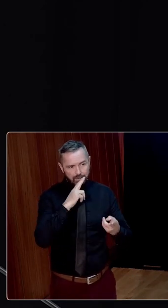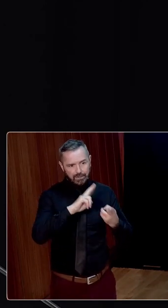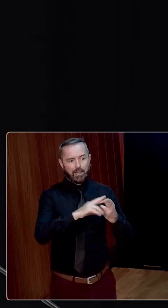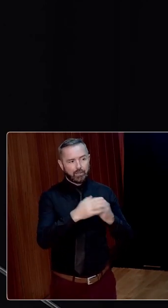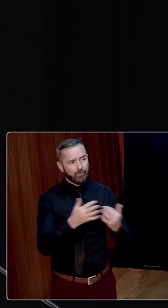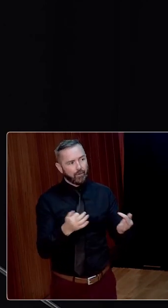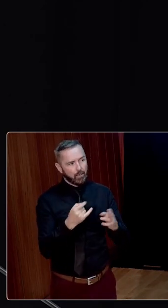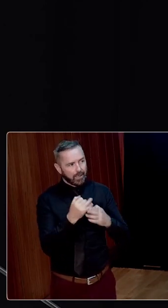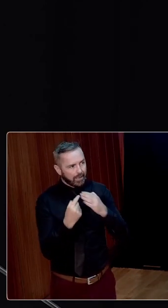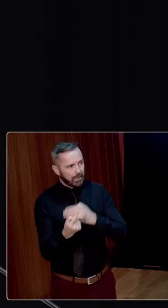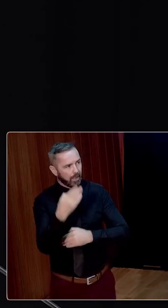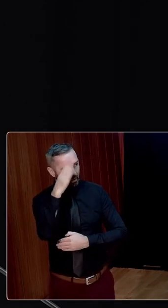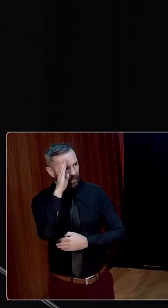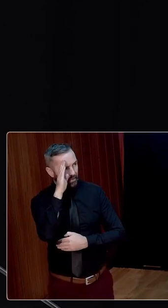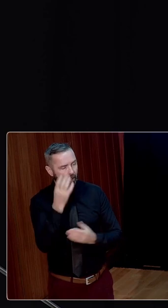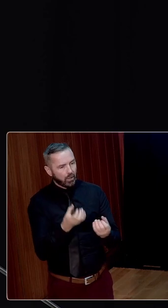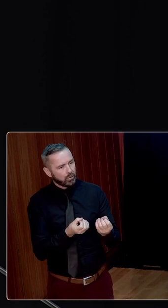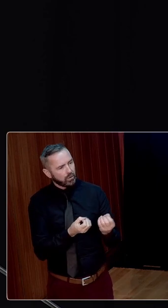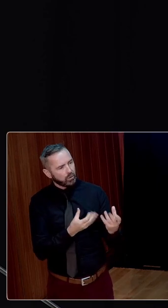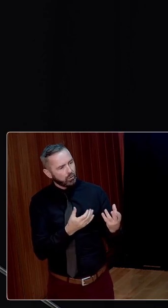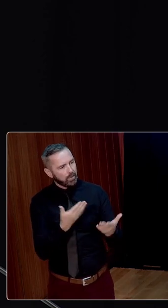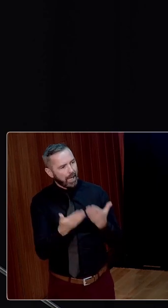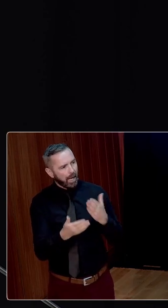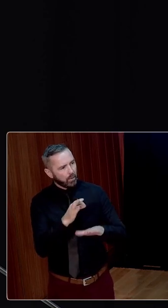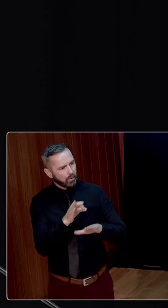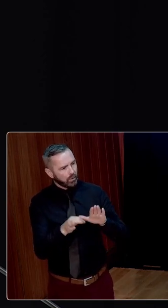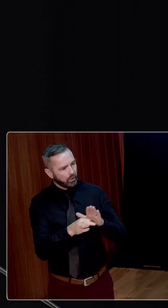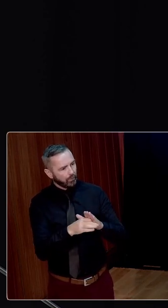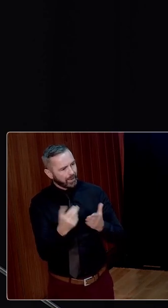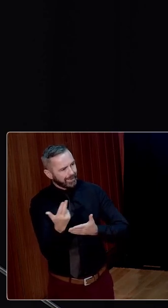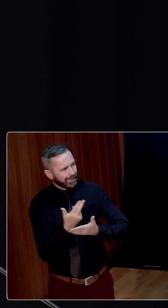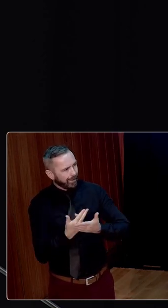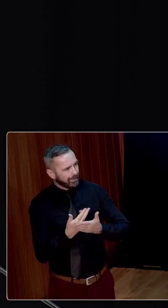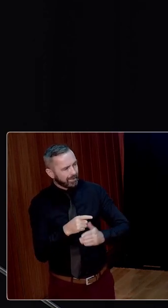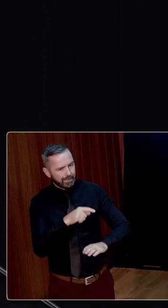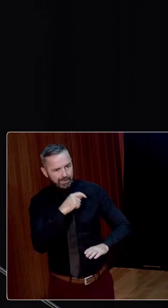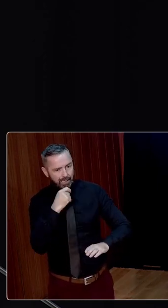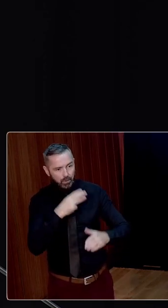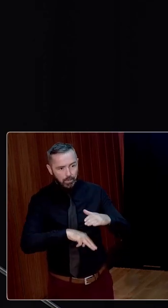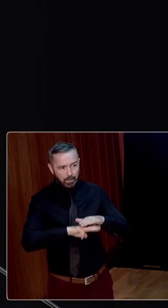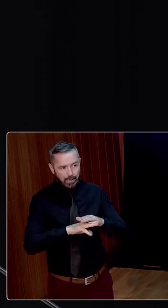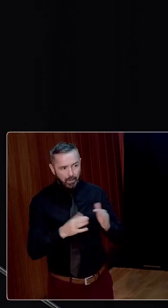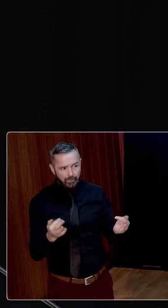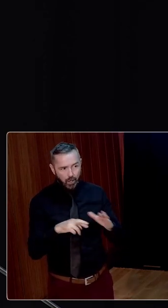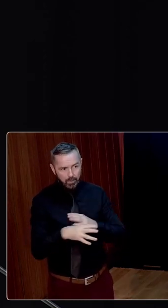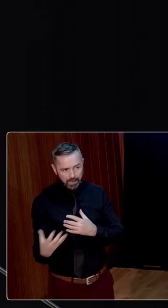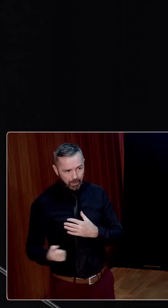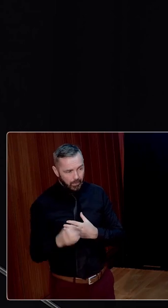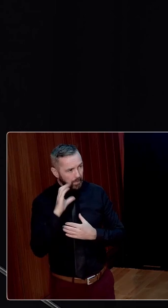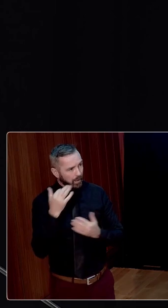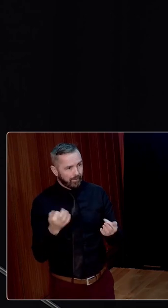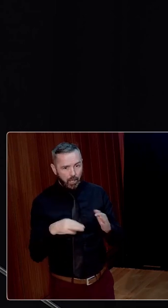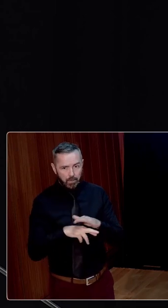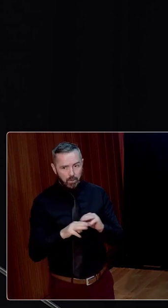farmers in independent Ireland, by describing how the state was designed, and I quote, to maximise farmers' income, because the farmers